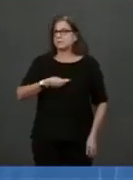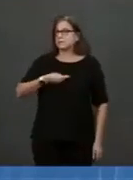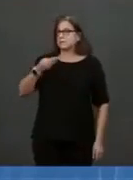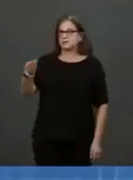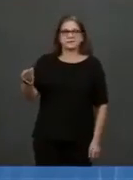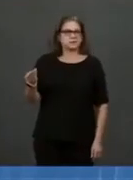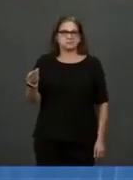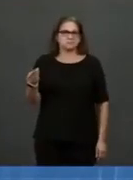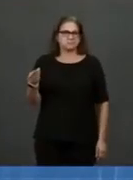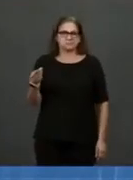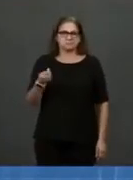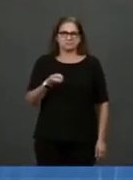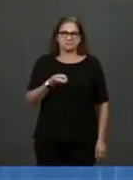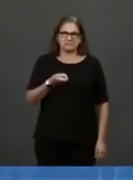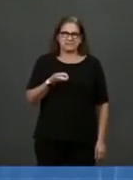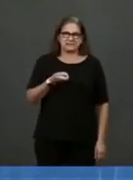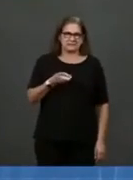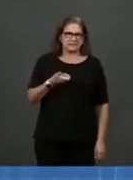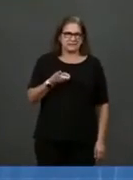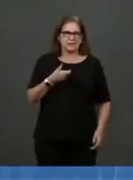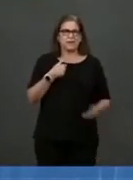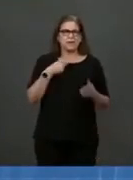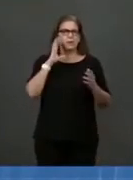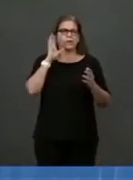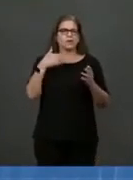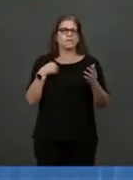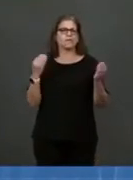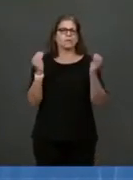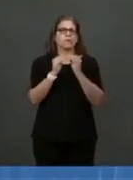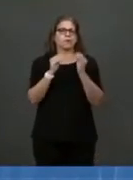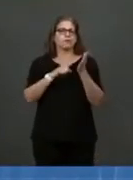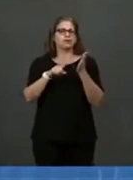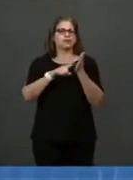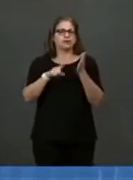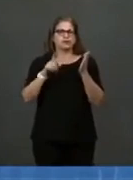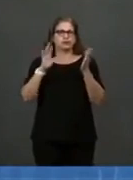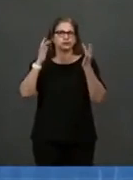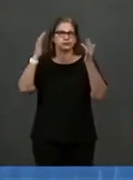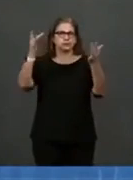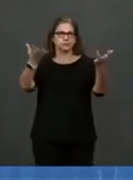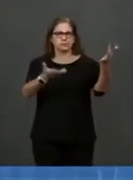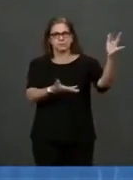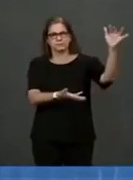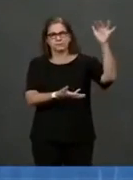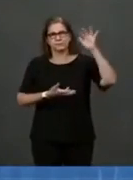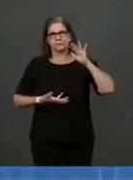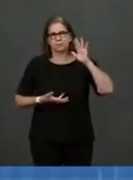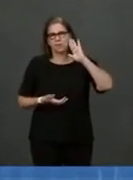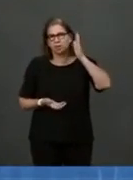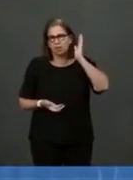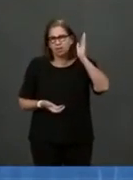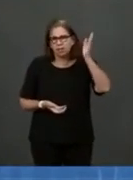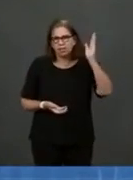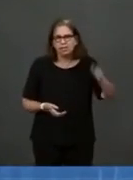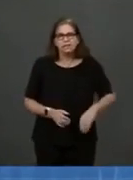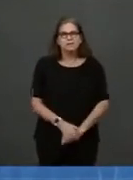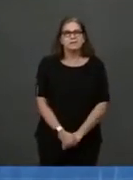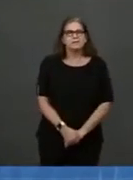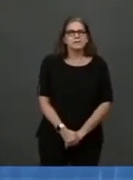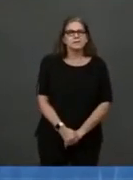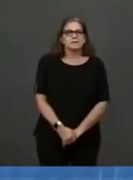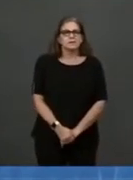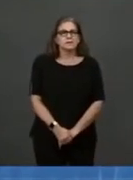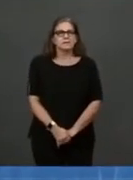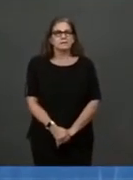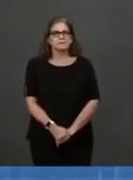Yeah, it's a really great question. Right now, we don't have booster eligibility for all people currently. So we are going to we have not